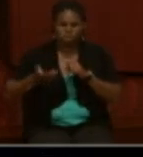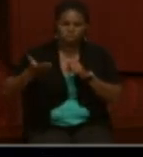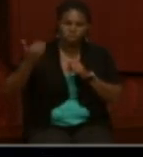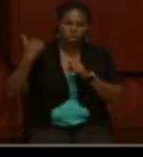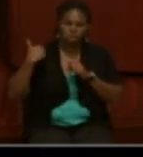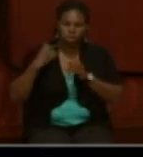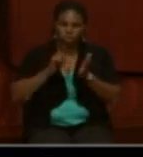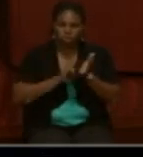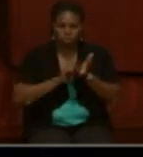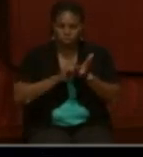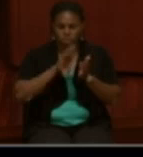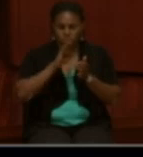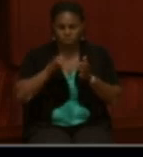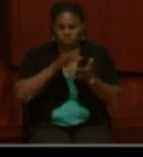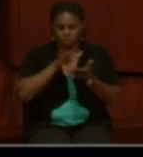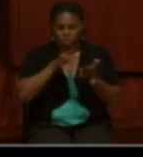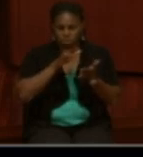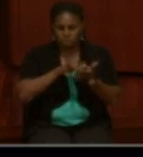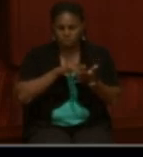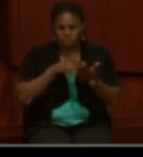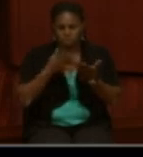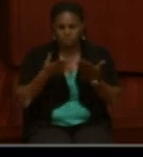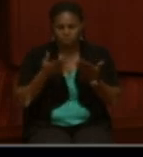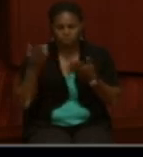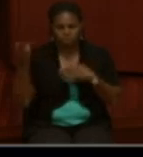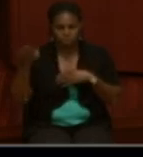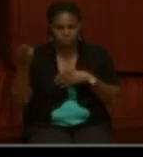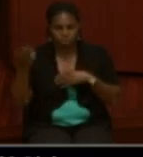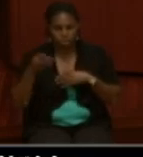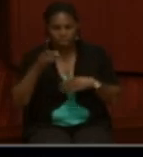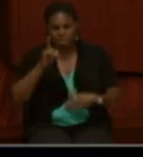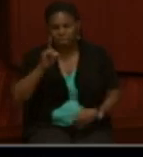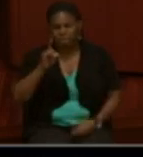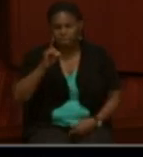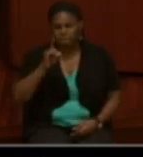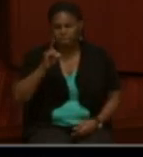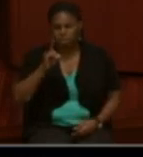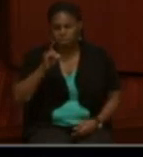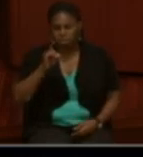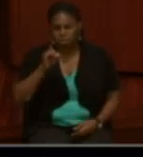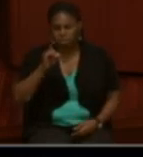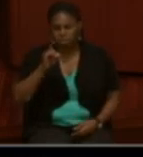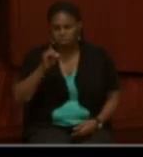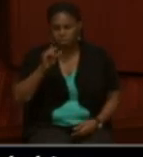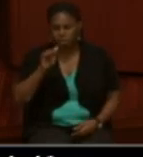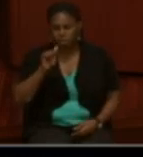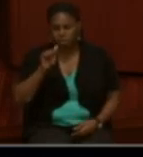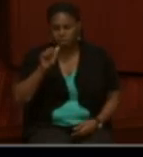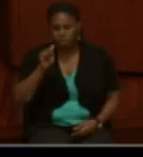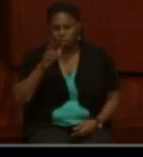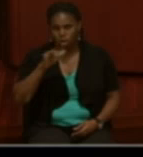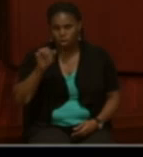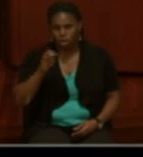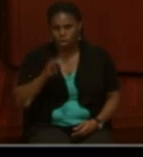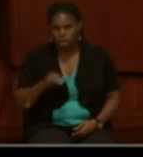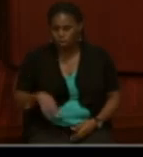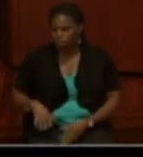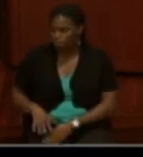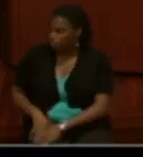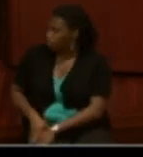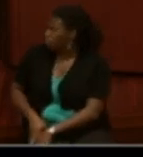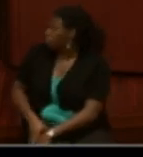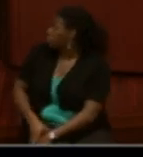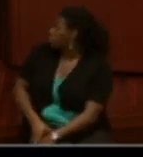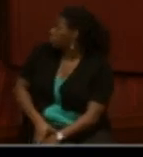the Center of Military History. Next one is the Sable Arm. This came out several decades ago, but it's still